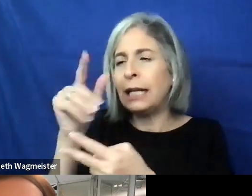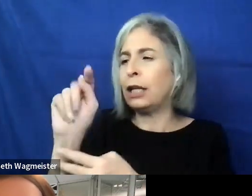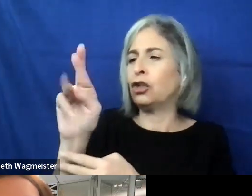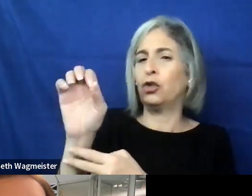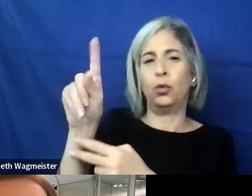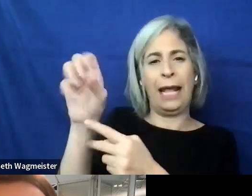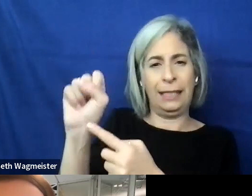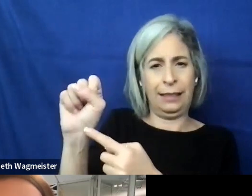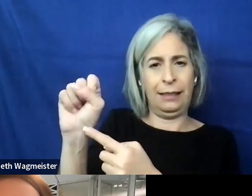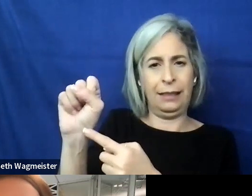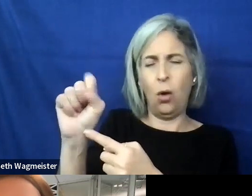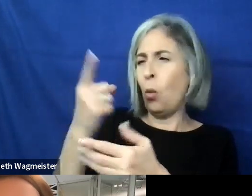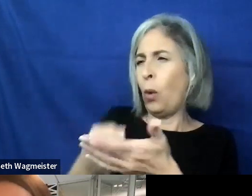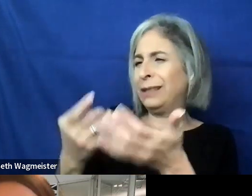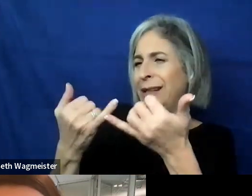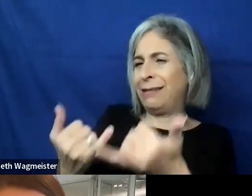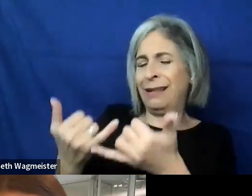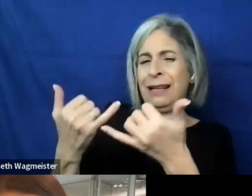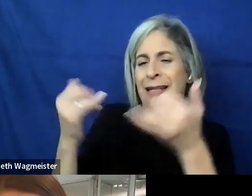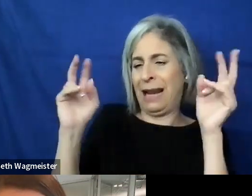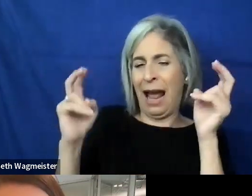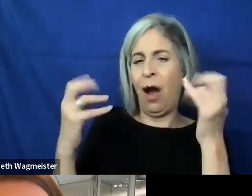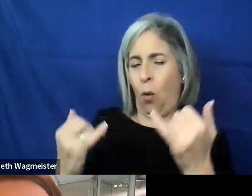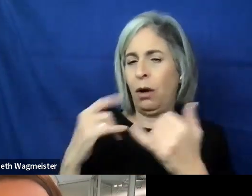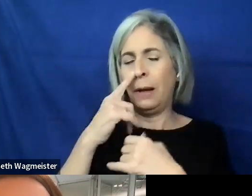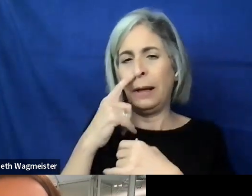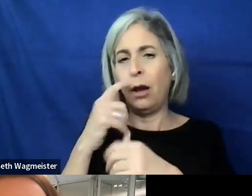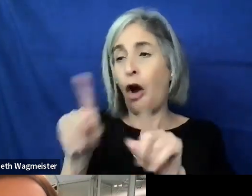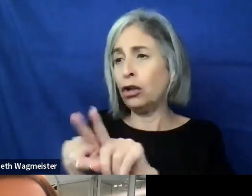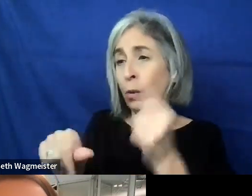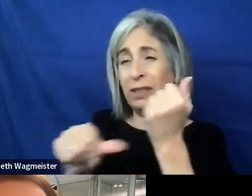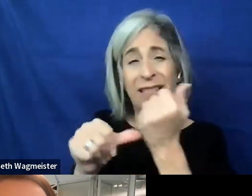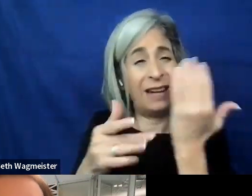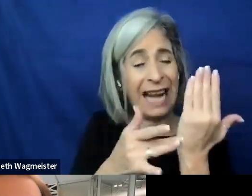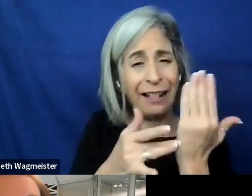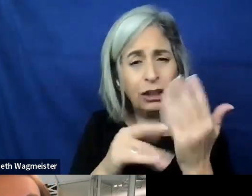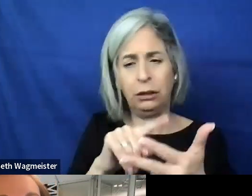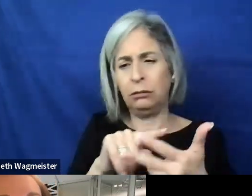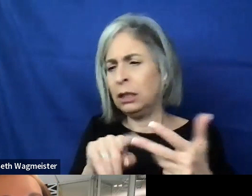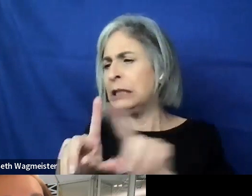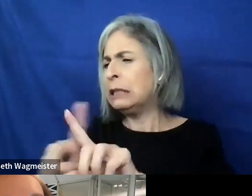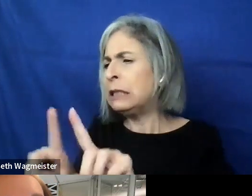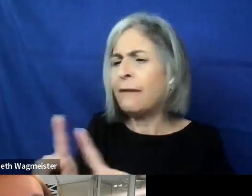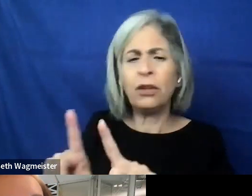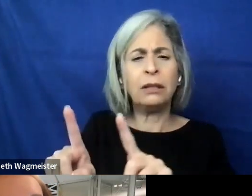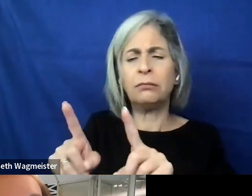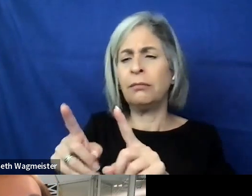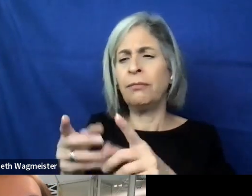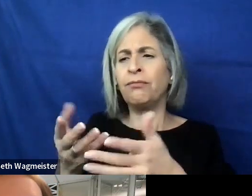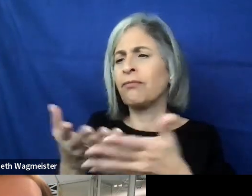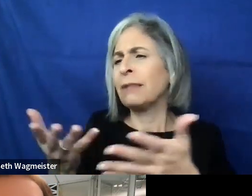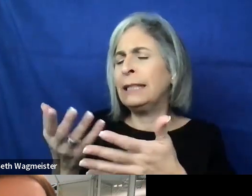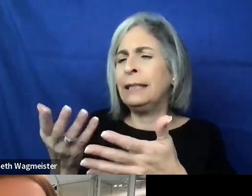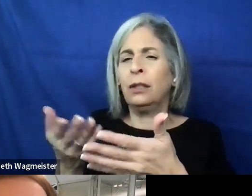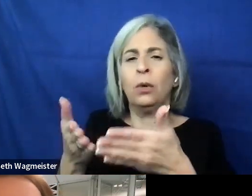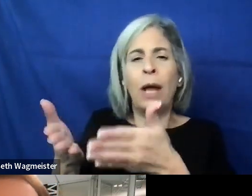not only the standards, but also assistive technology and the different trends and how, you